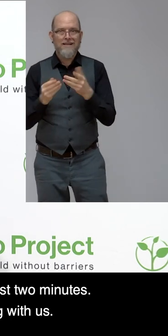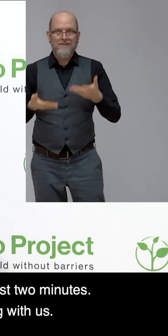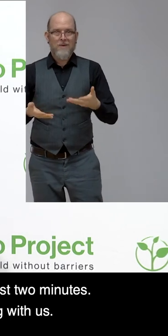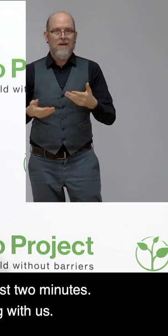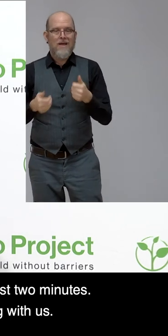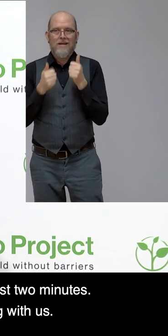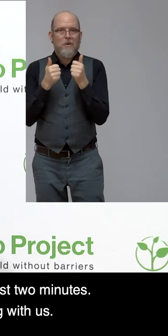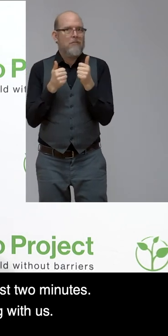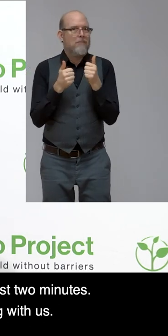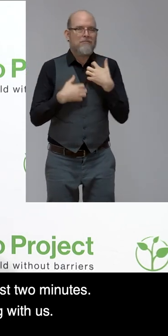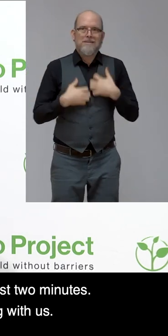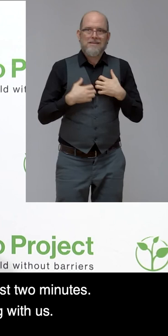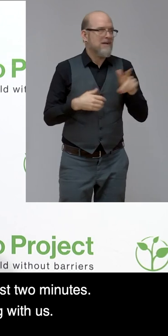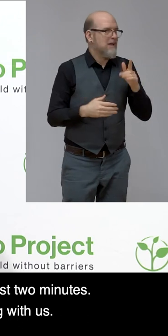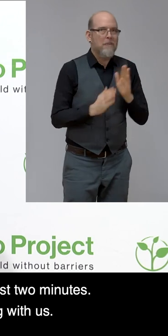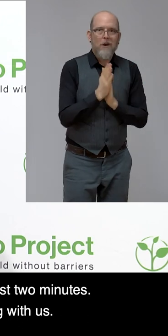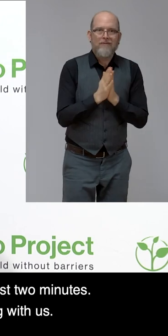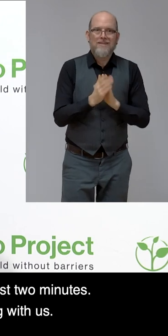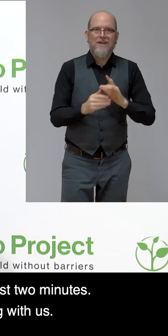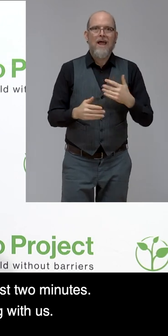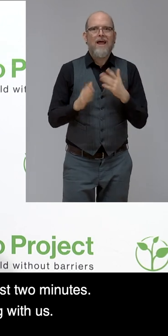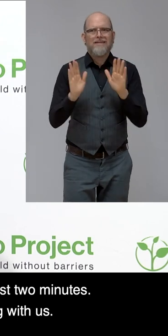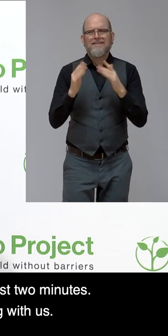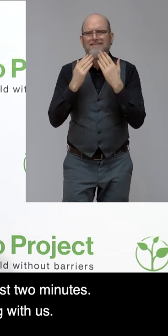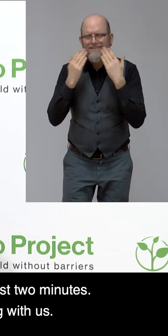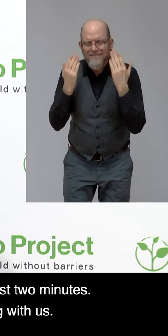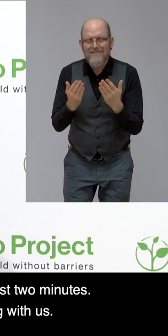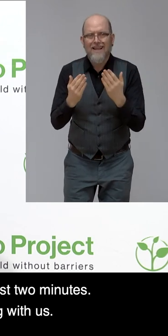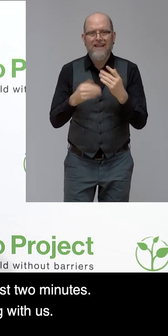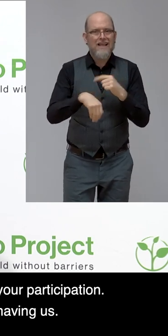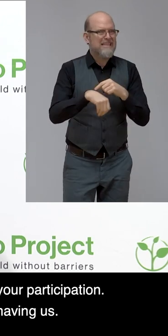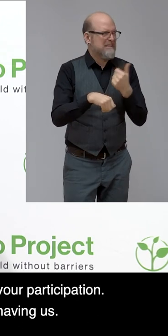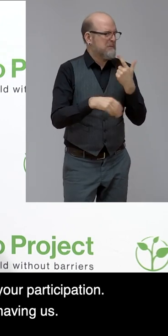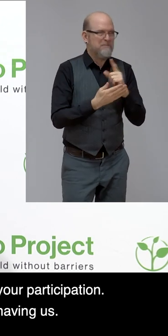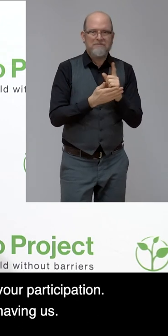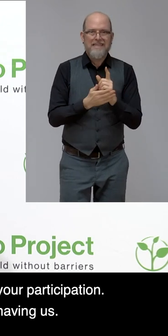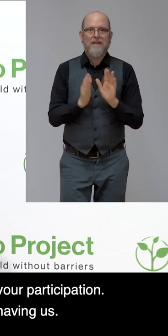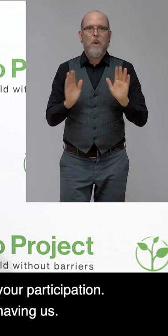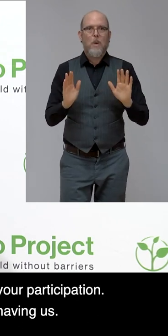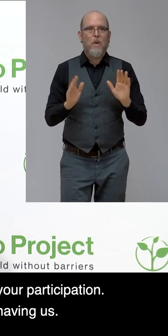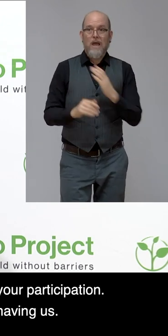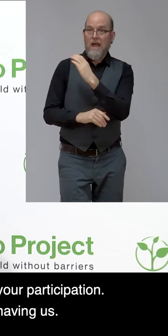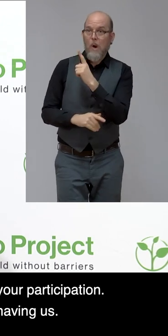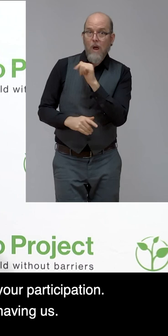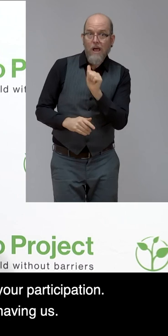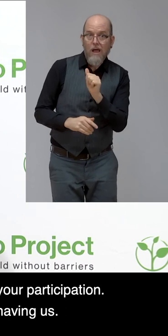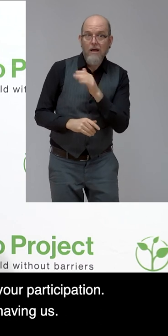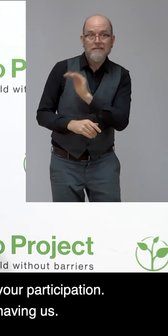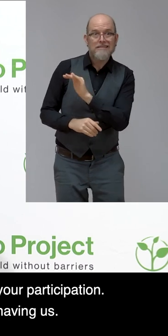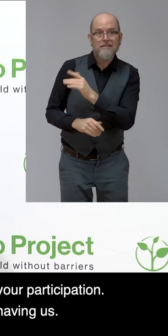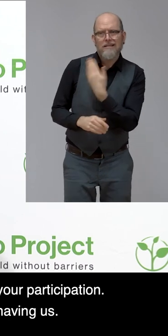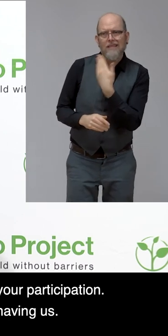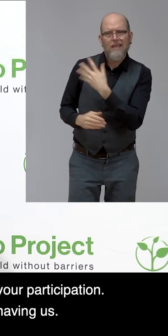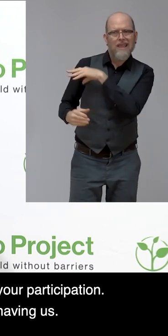last two minutes. So thank you, Laurie. Thank you, Carola, for staying with us. And this concludes this great session. So thank you for all your